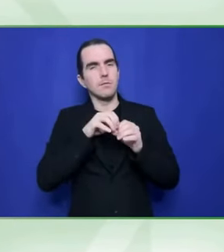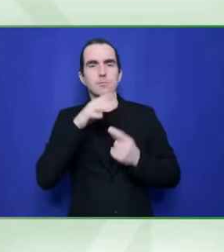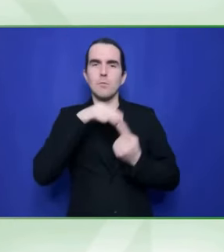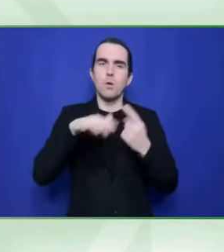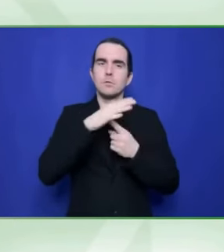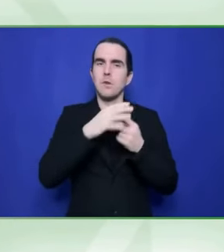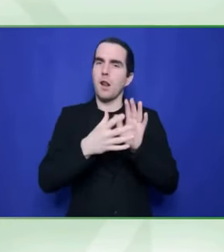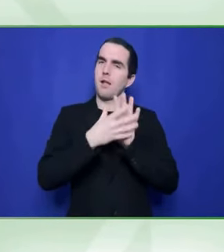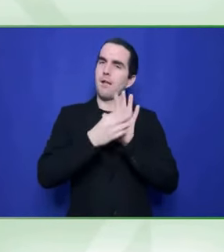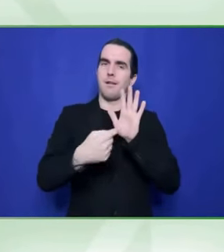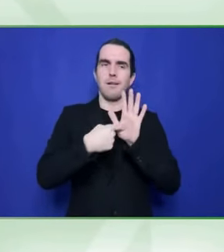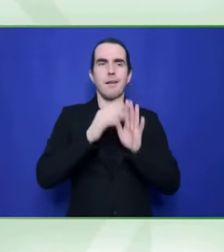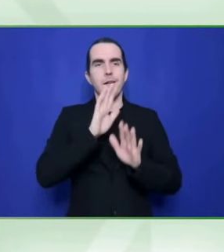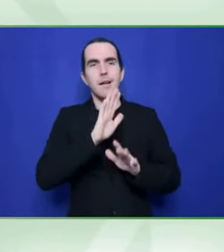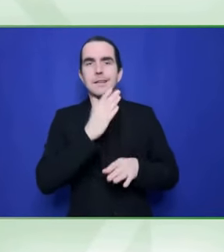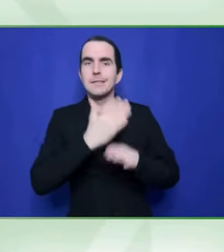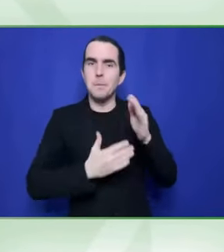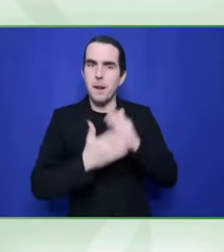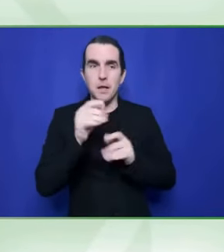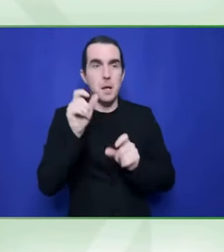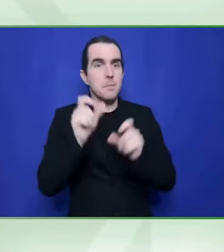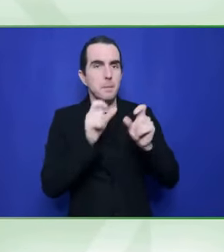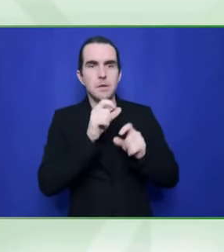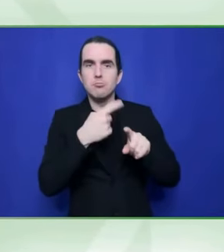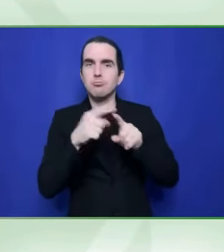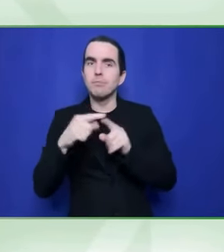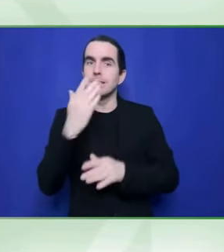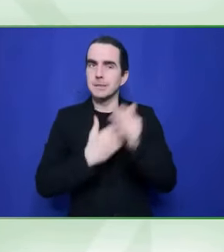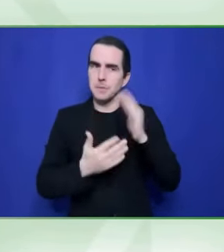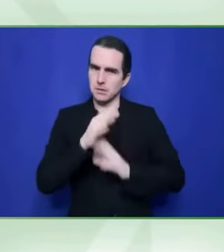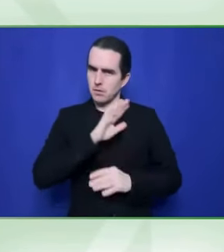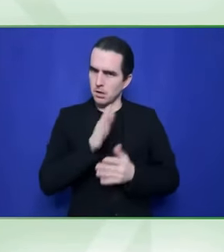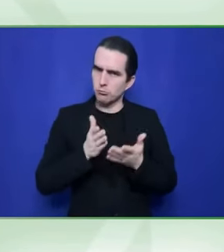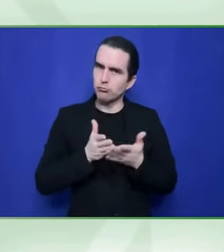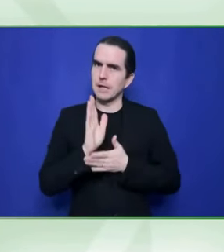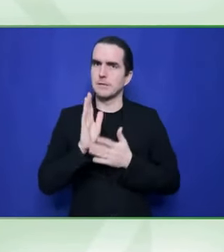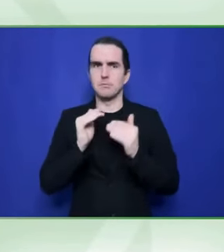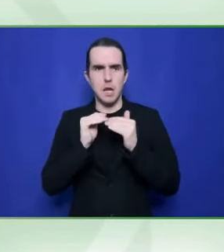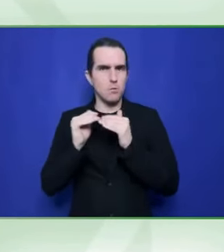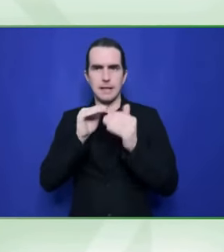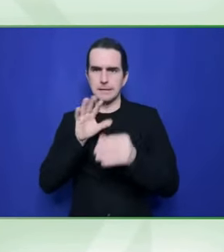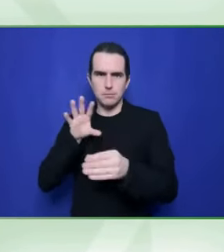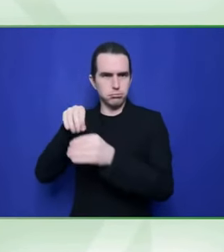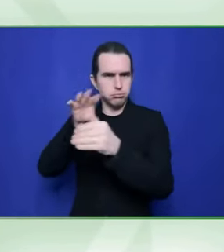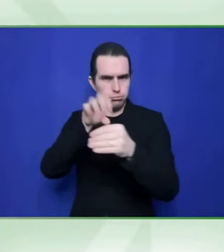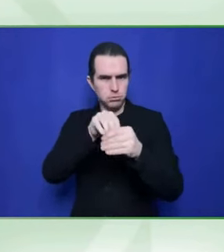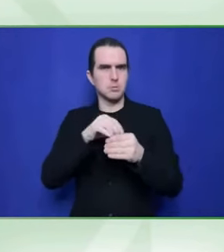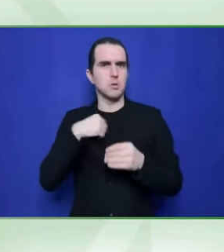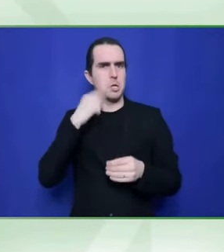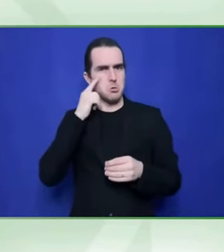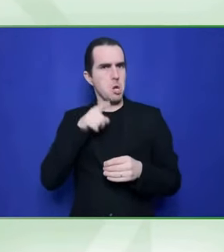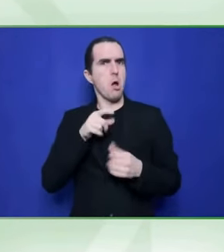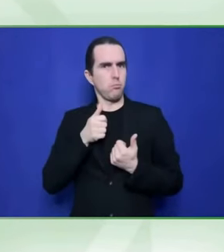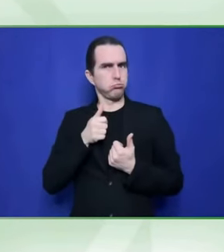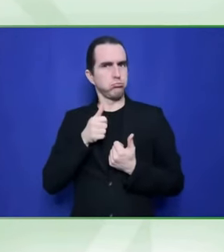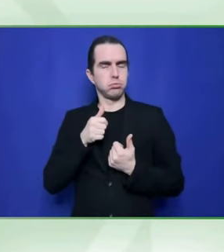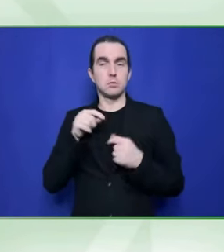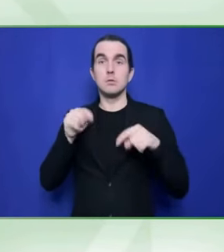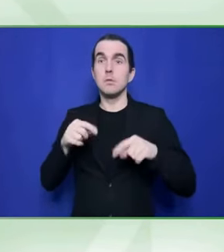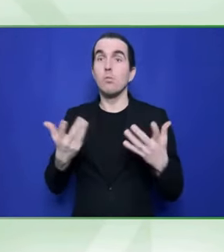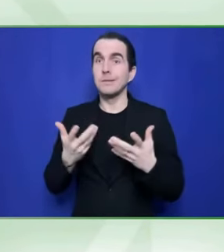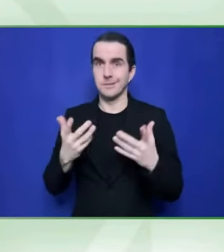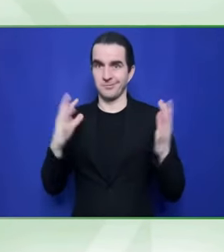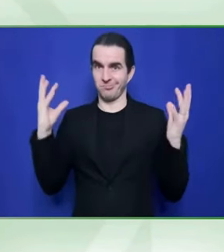need to deal with it because we are all disabled when we're old. We all have disabilities if we don't have them now when we're old. And